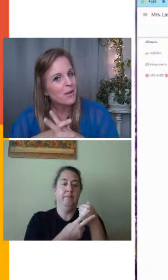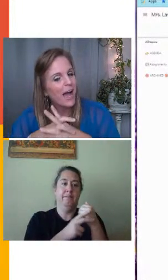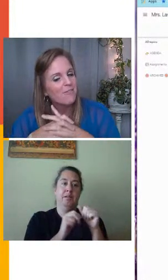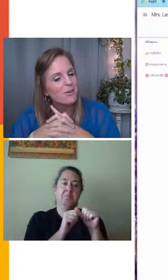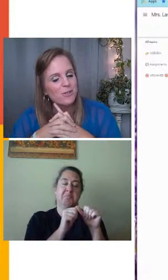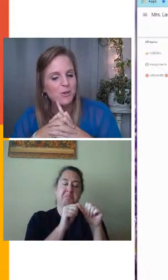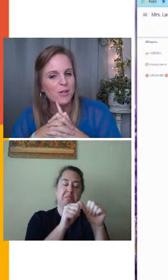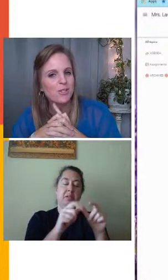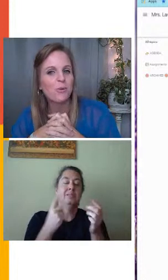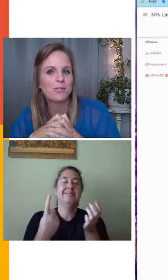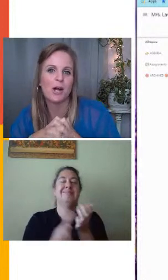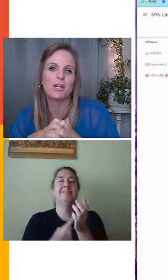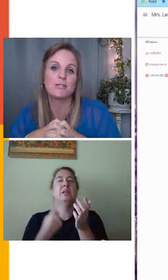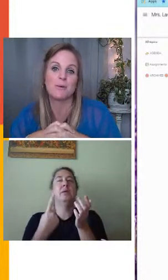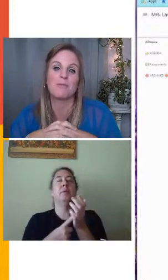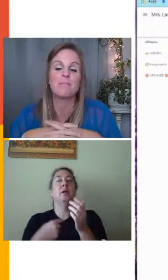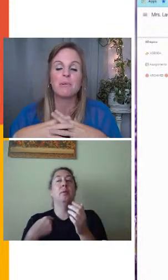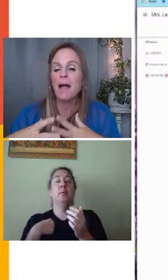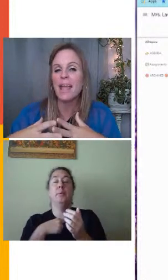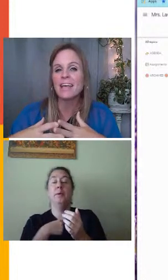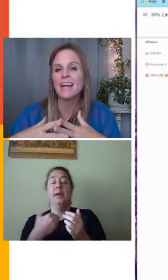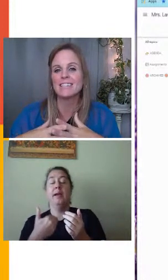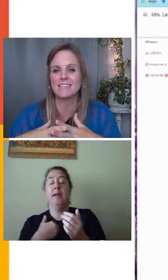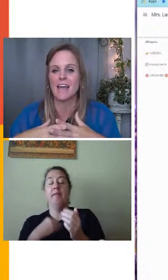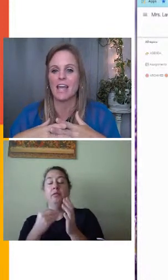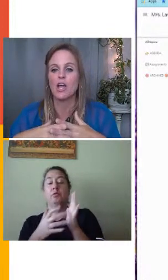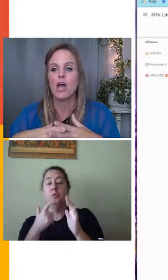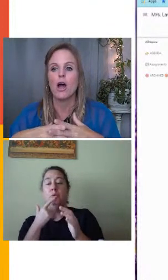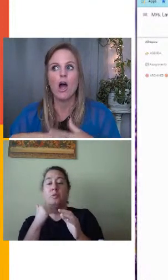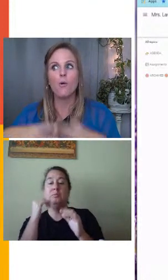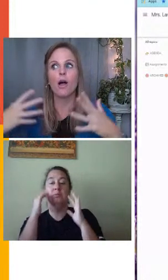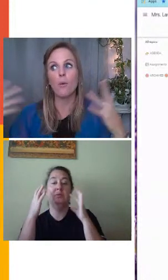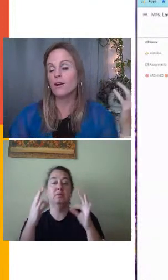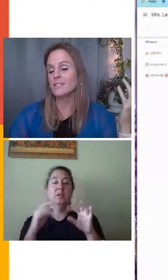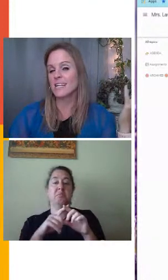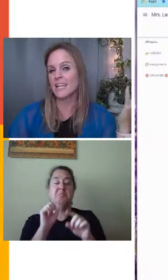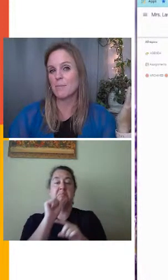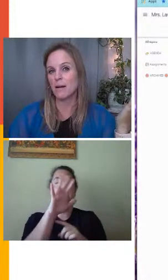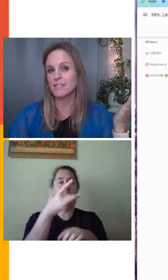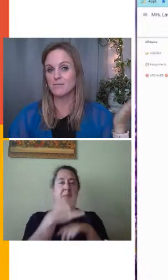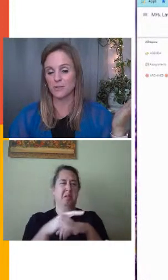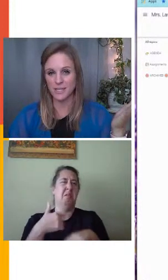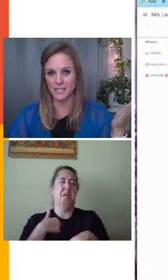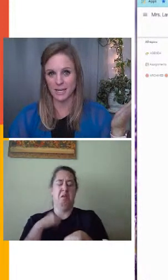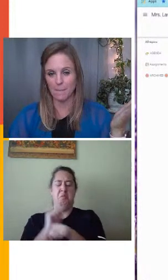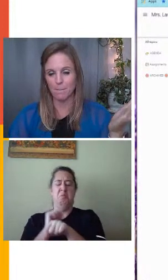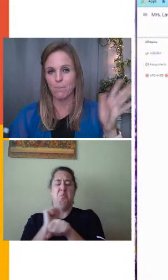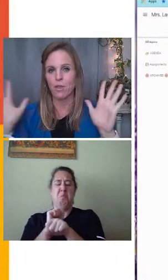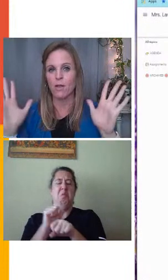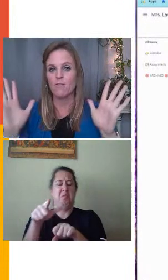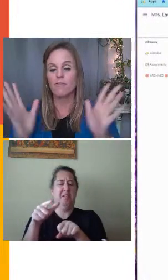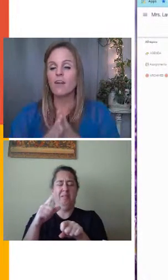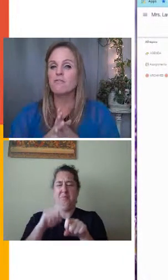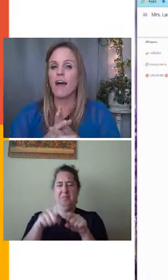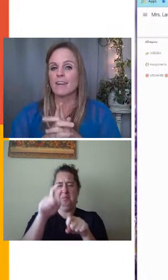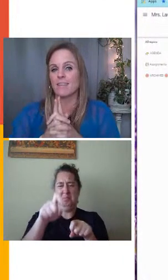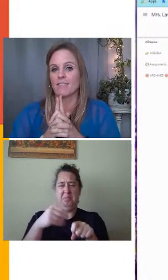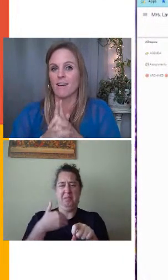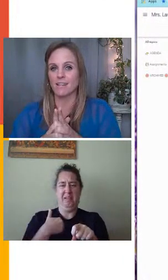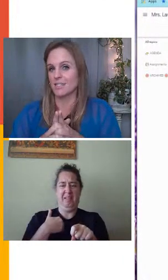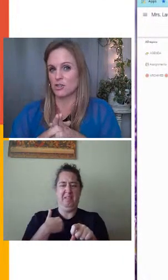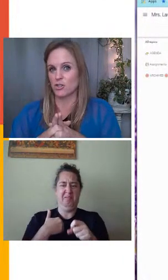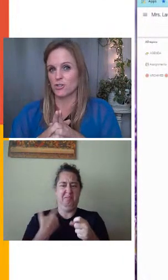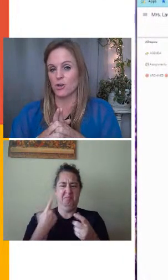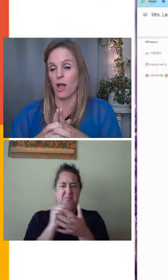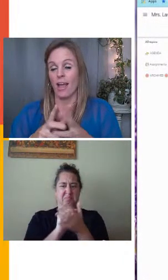we have those students who will turn in something blank and say, oh, well, worked in it. It must have deleted it. Fun fact